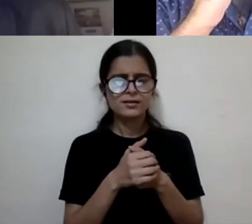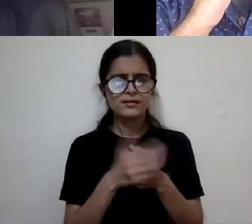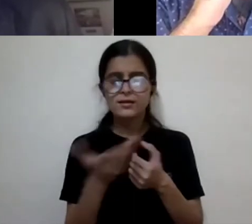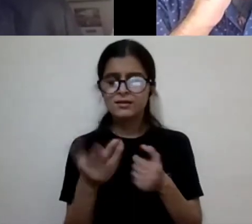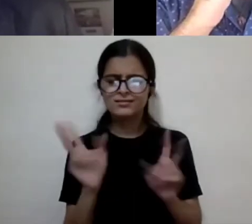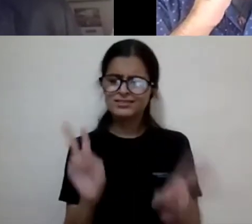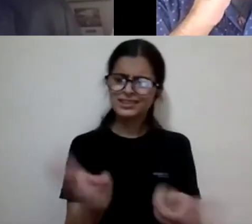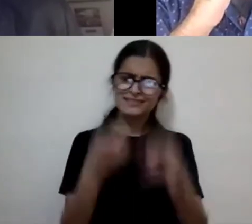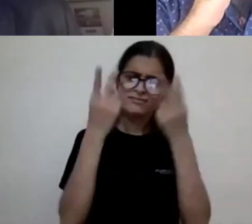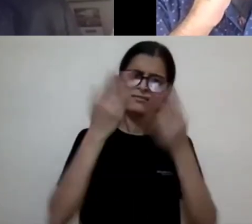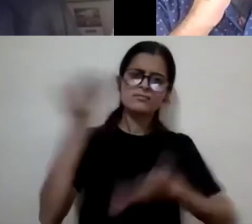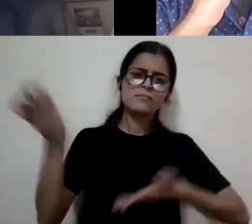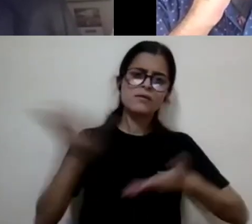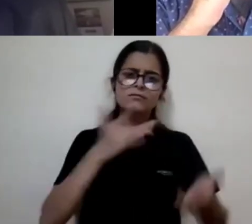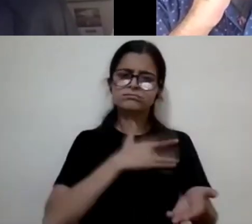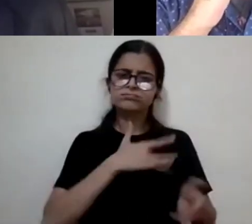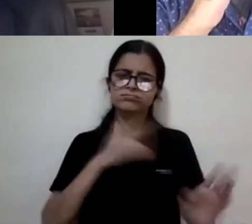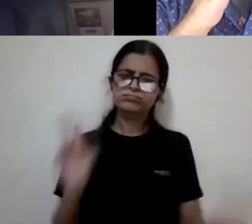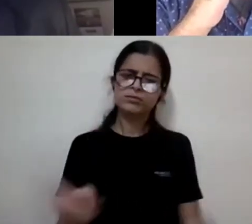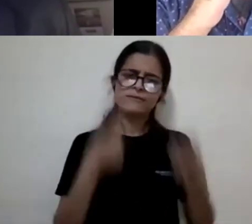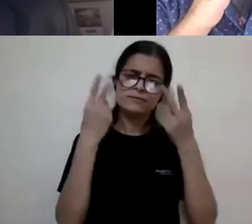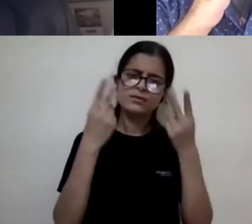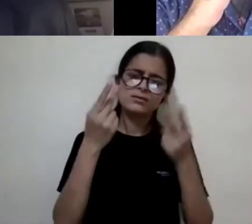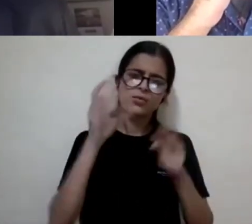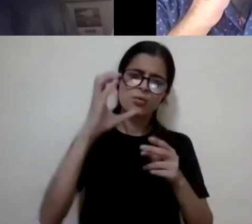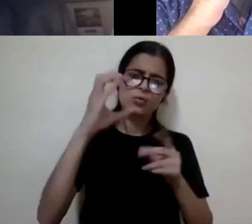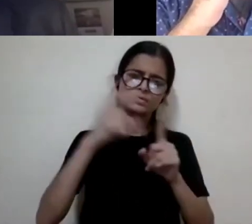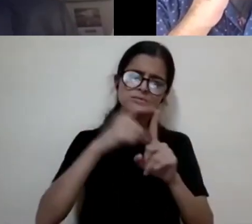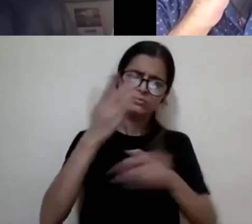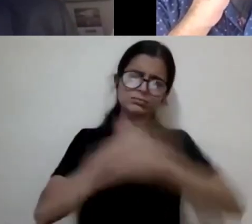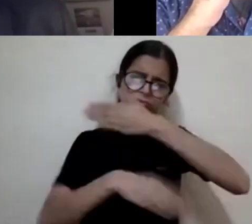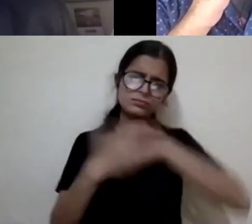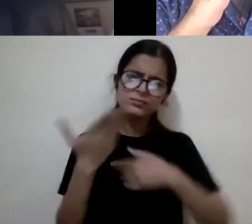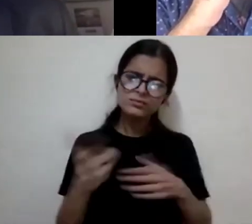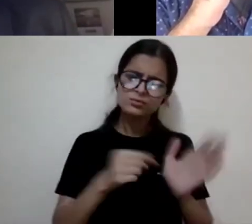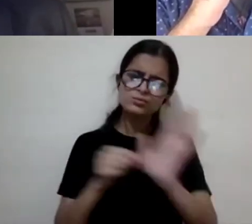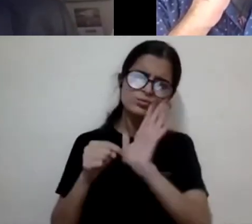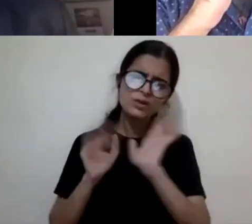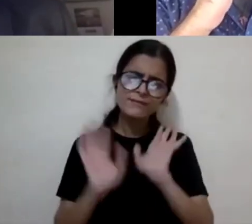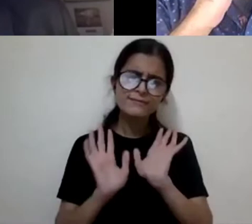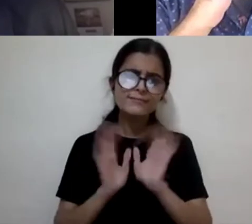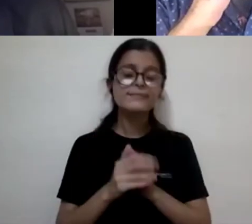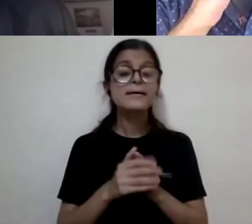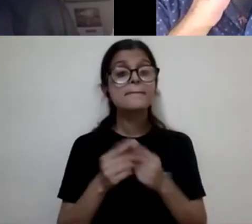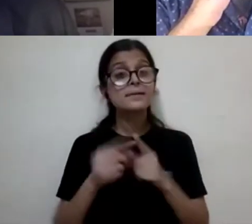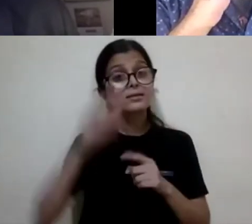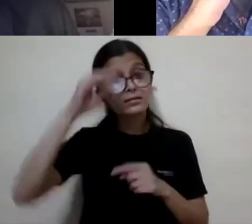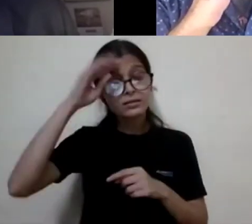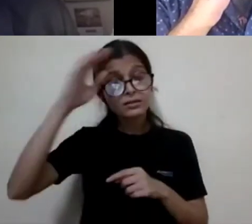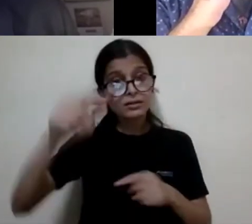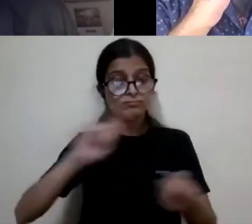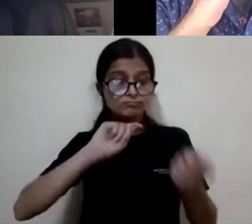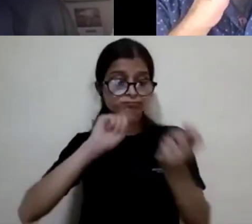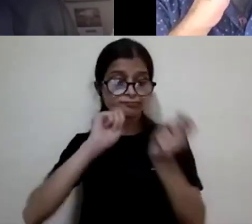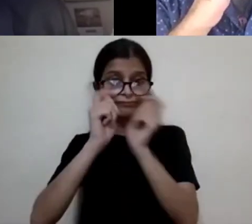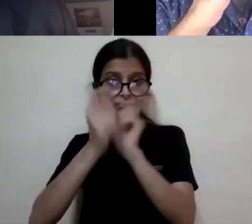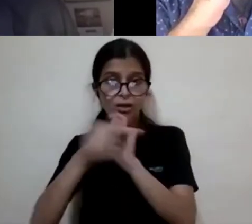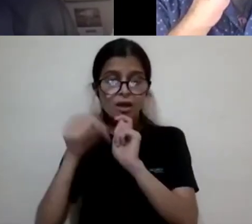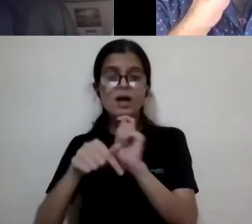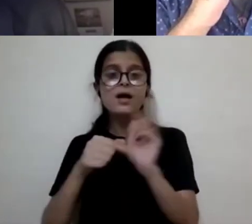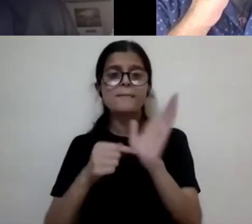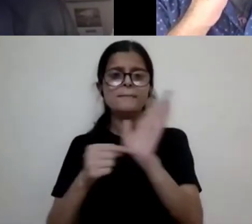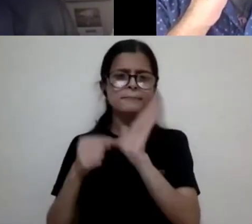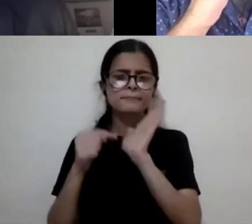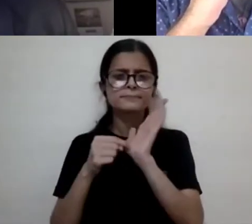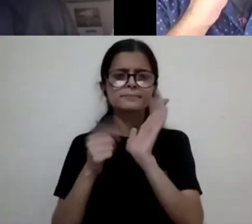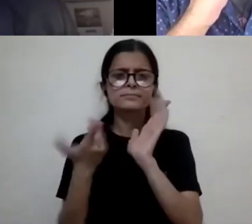I have like a pet theory, which I totally can't prove that, um, you know, that evolution favored those who were,